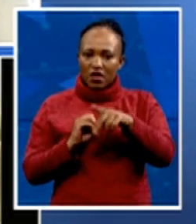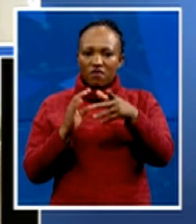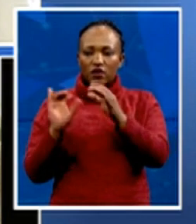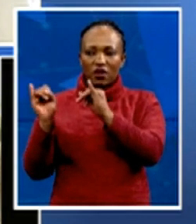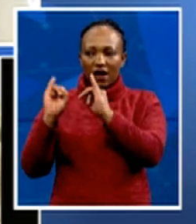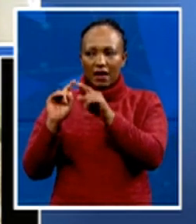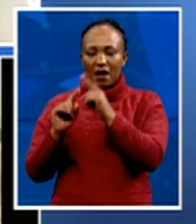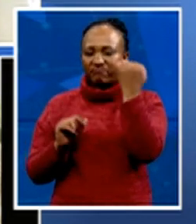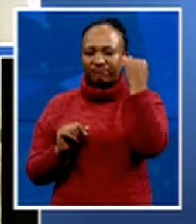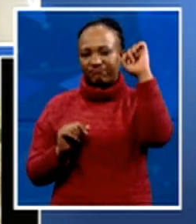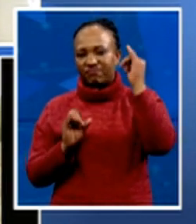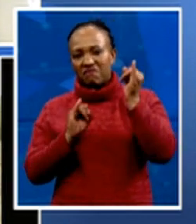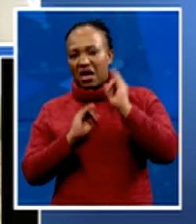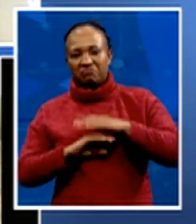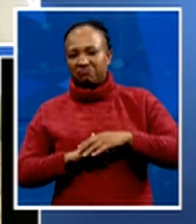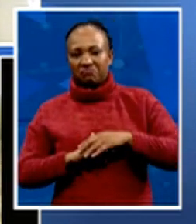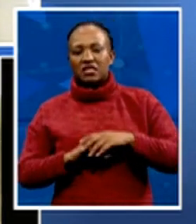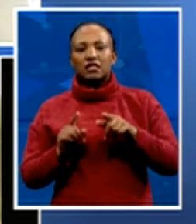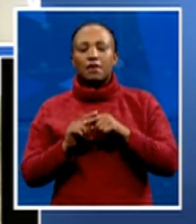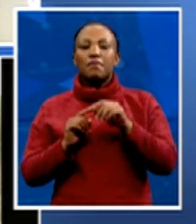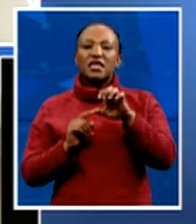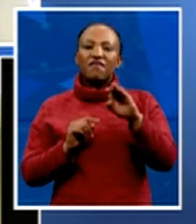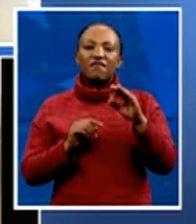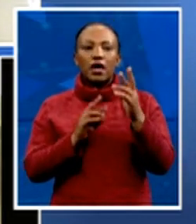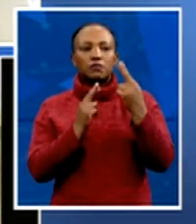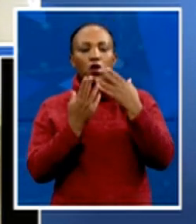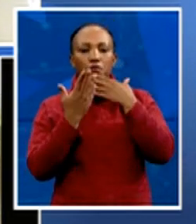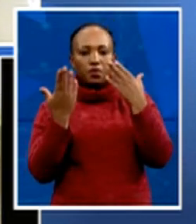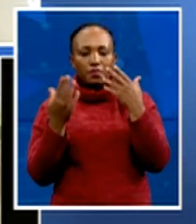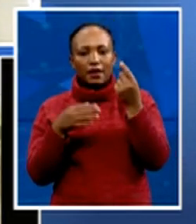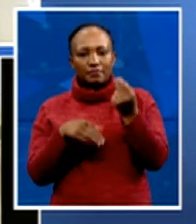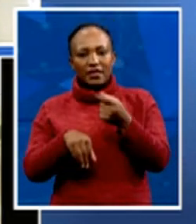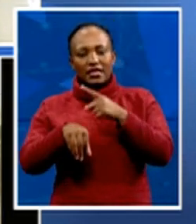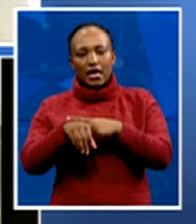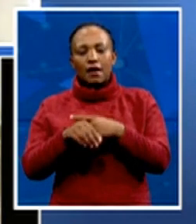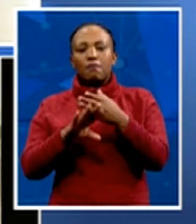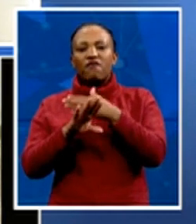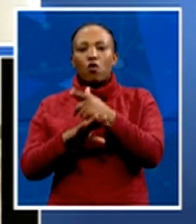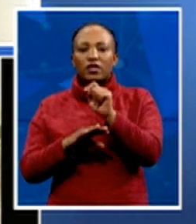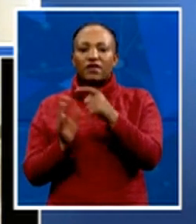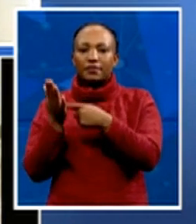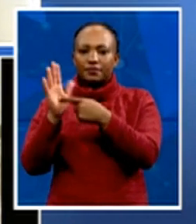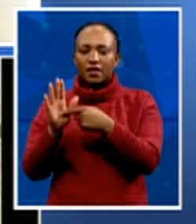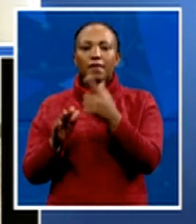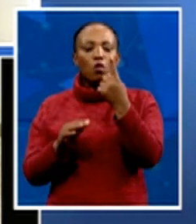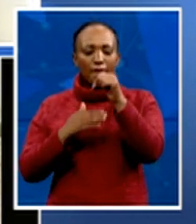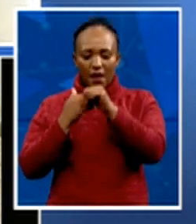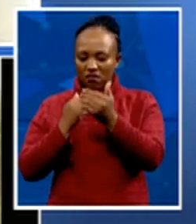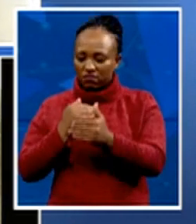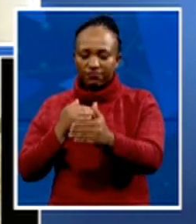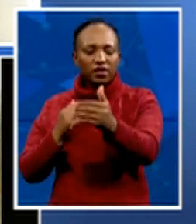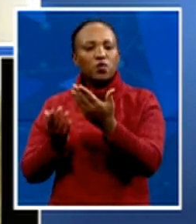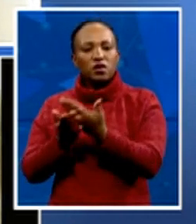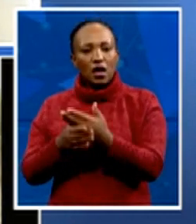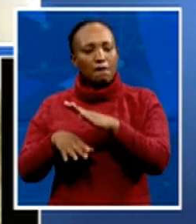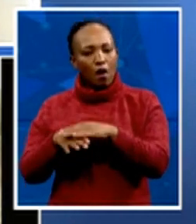EFF, who had not responded by the time of going to air. But we've got the whole month to have these conversations. We will continue to have them and speak